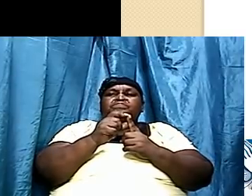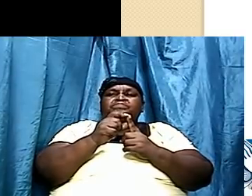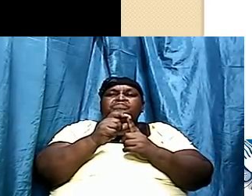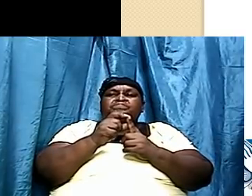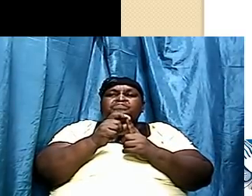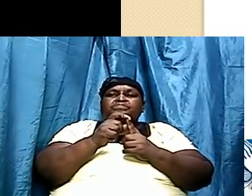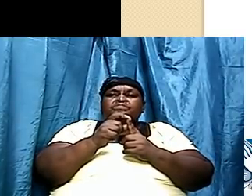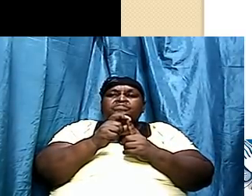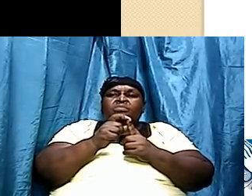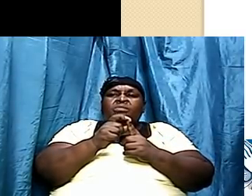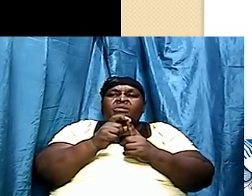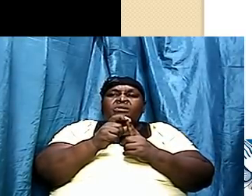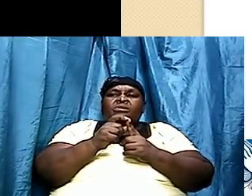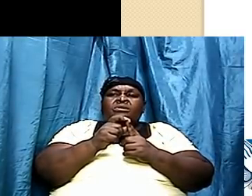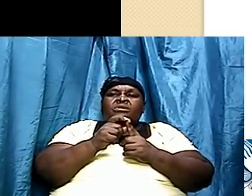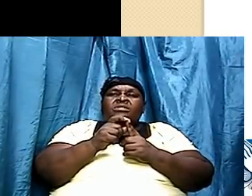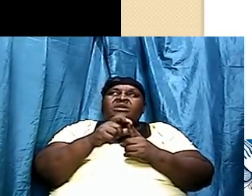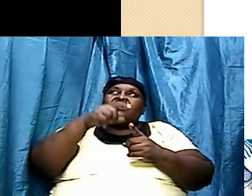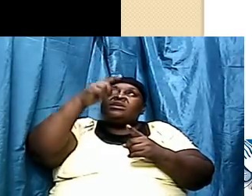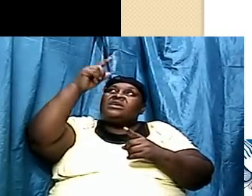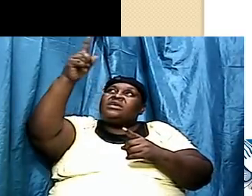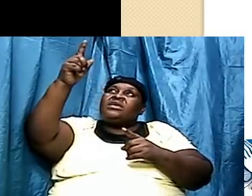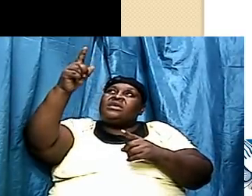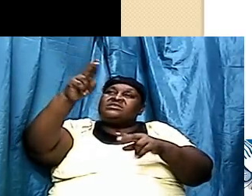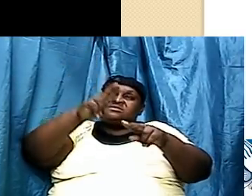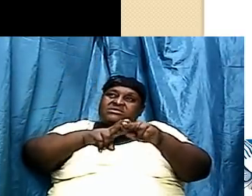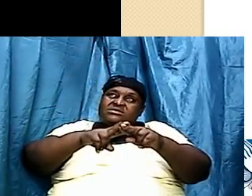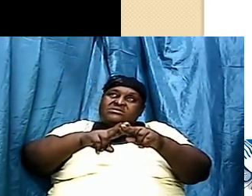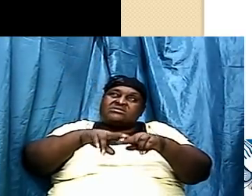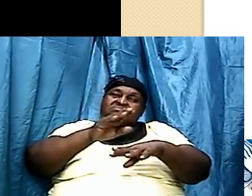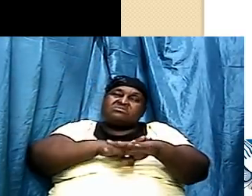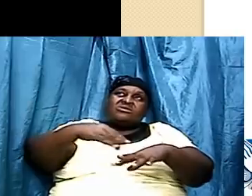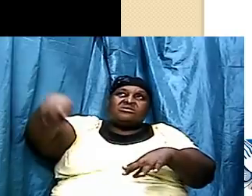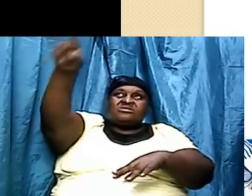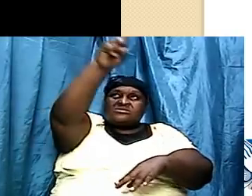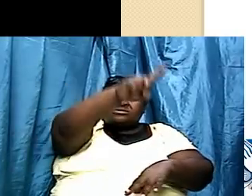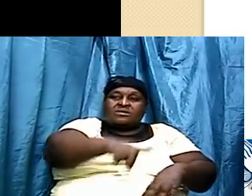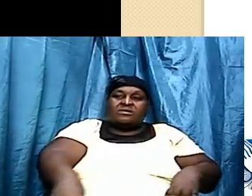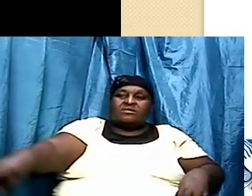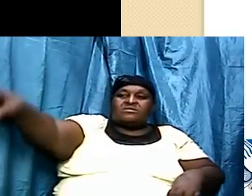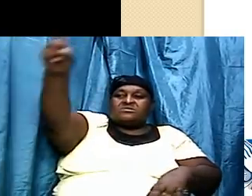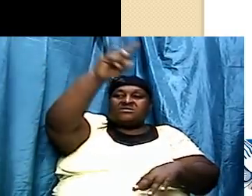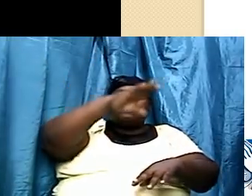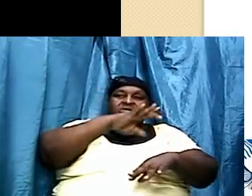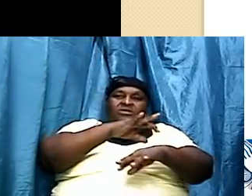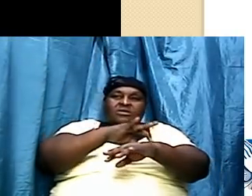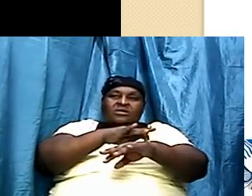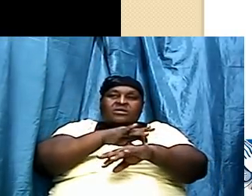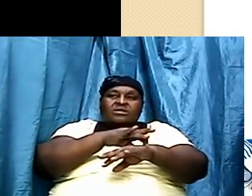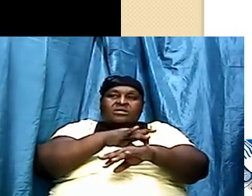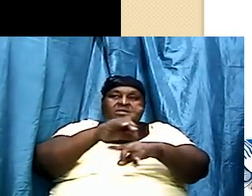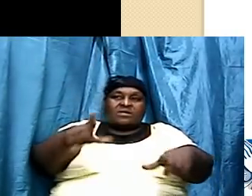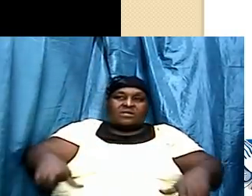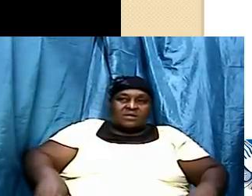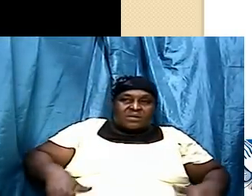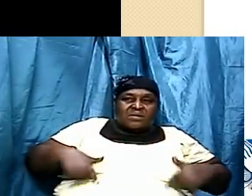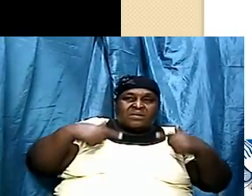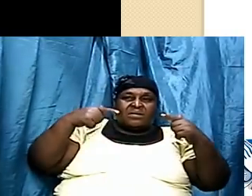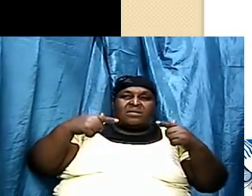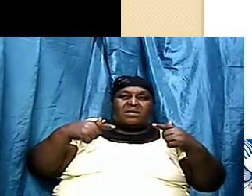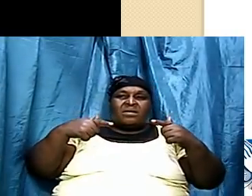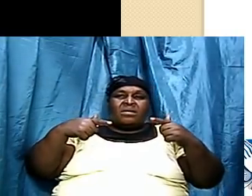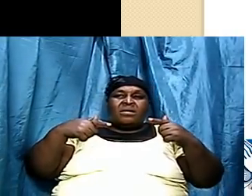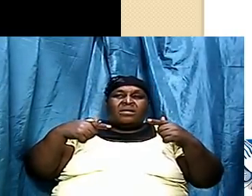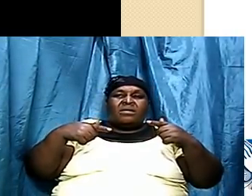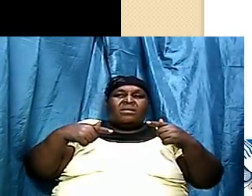that it was he that sitteth upon the circle of the earth and the inhabitation thereof are as grass of her